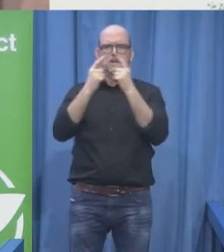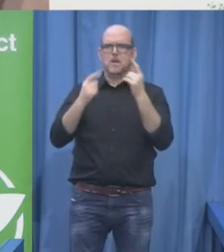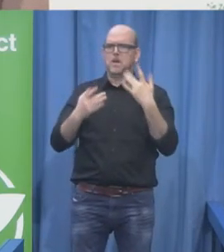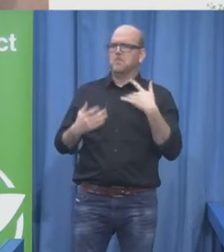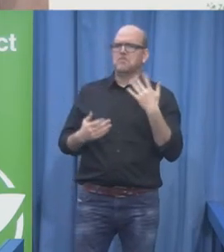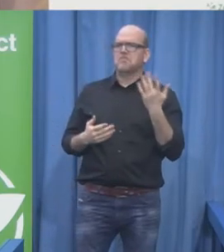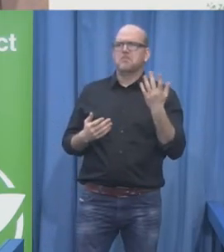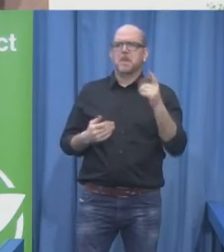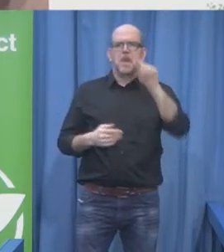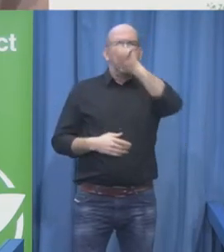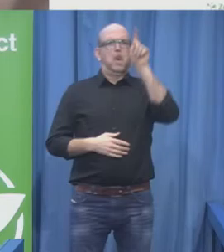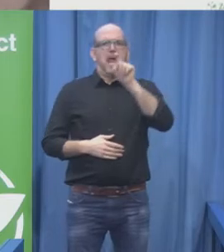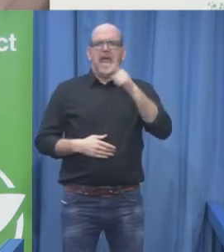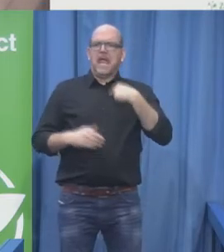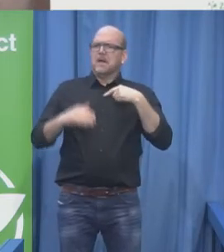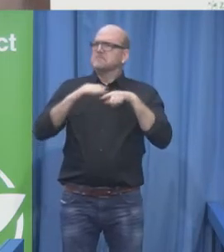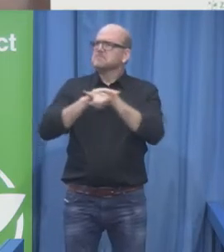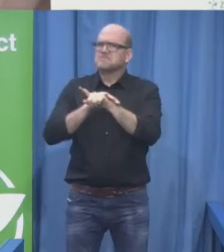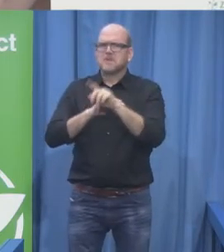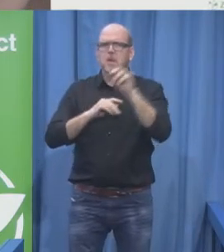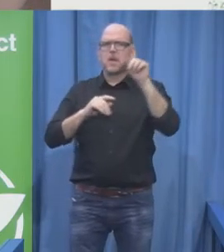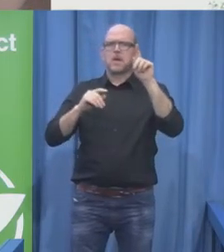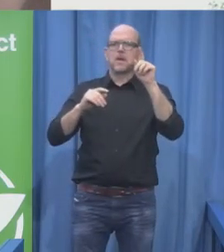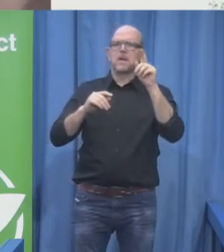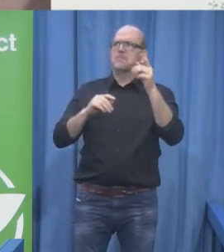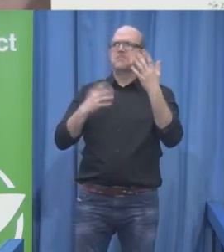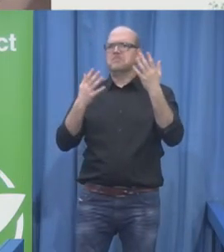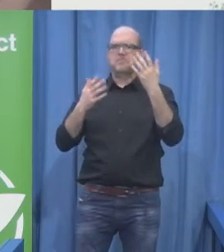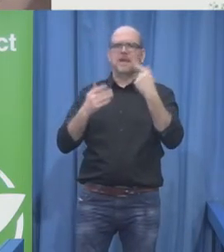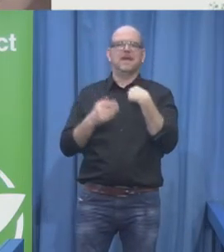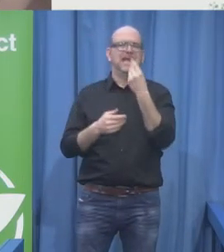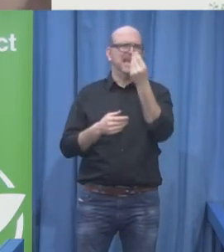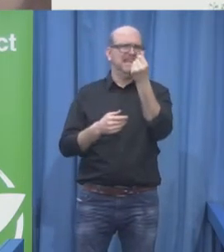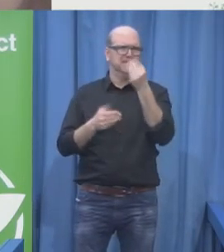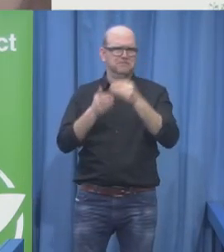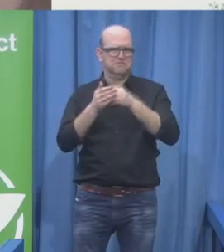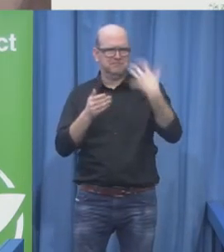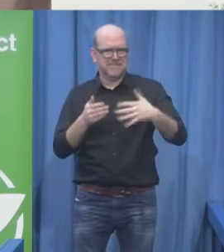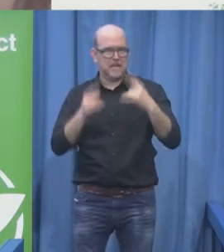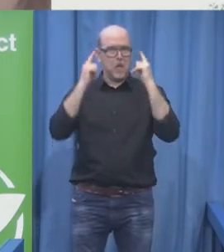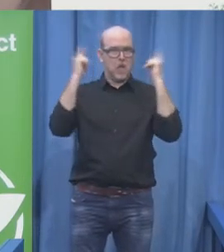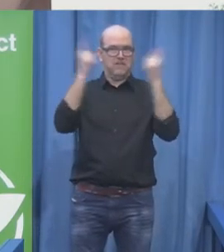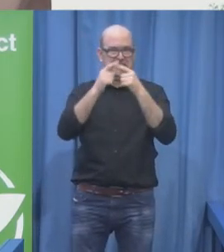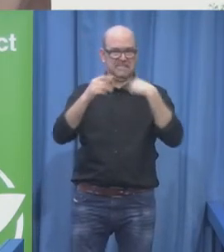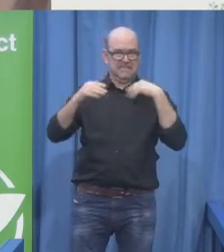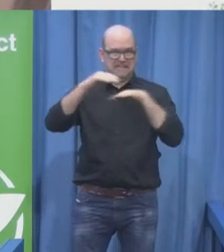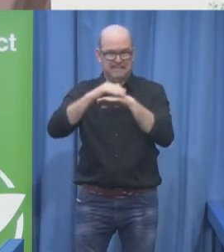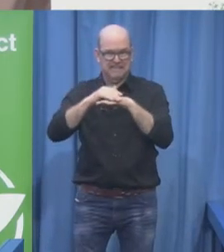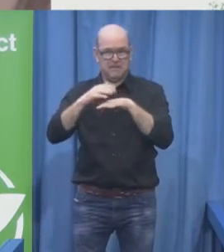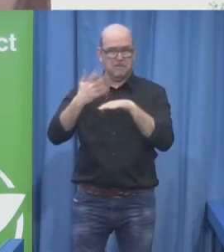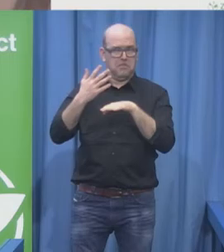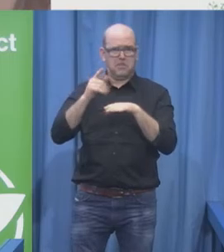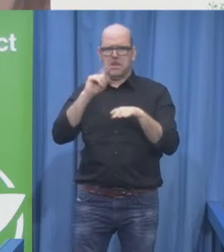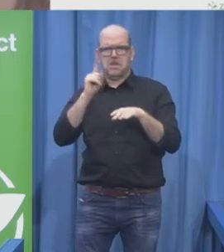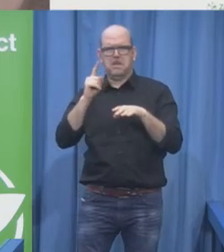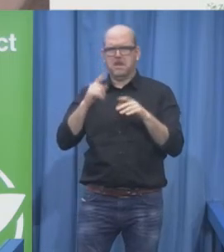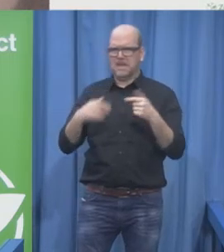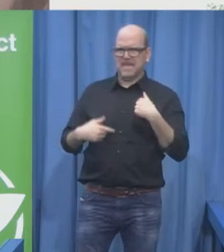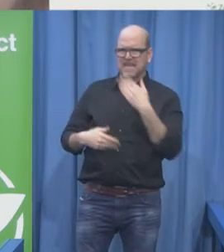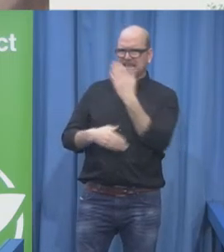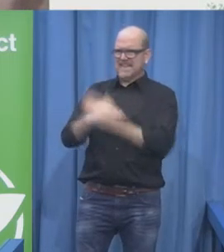barriers, because it was expensive. So, you see, it is not a disability that makes a person poor. It's the environment.